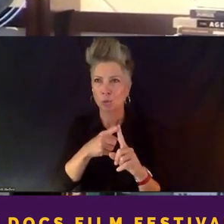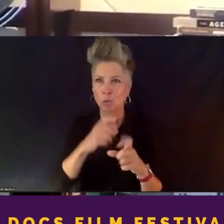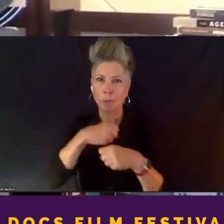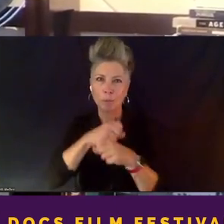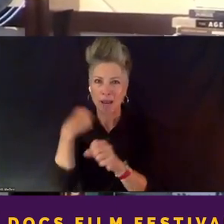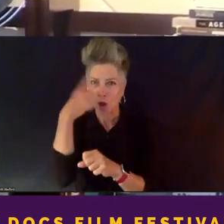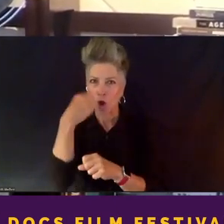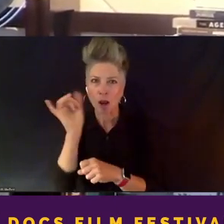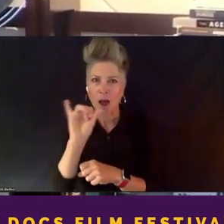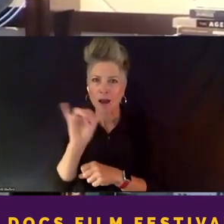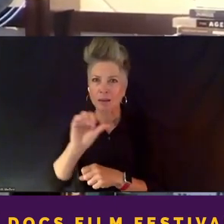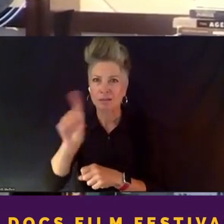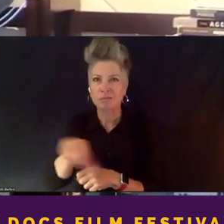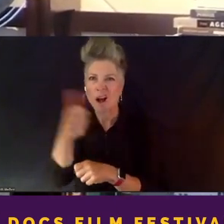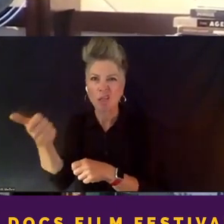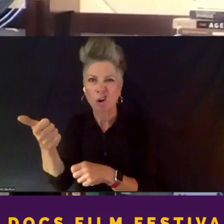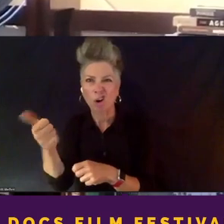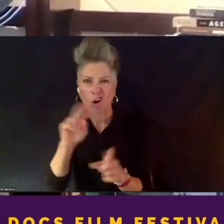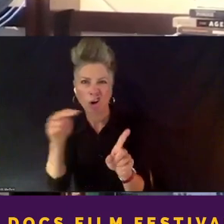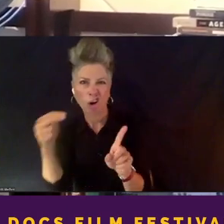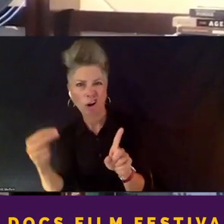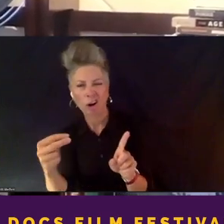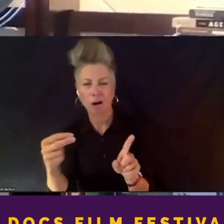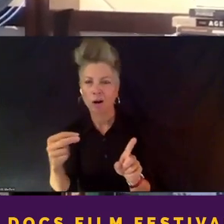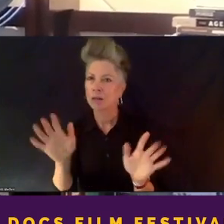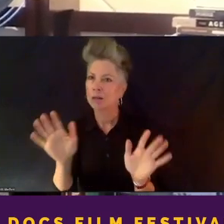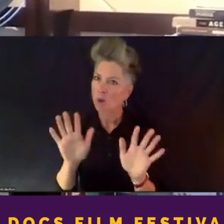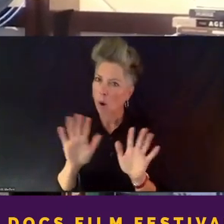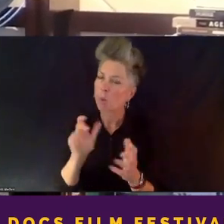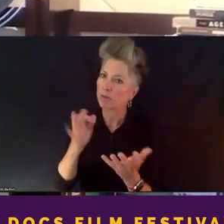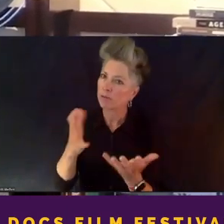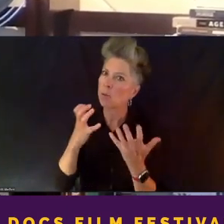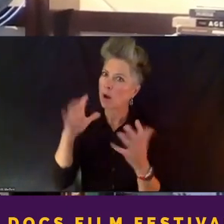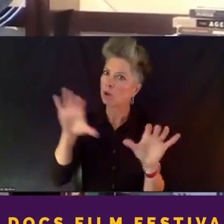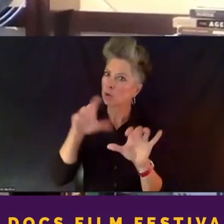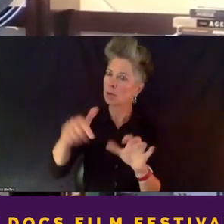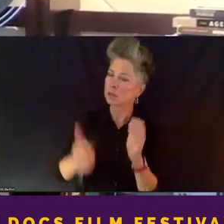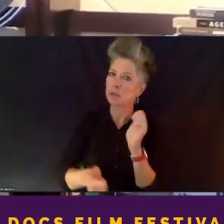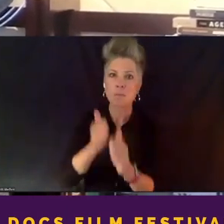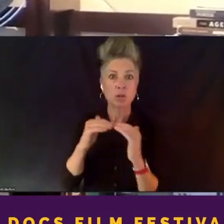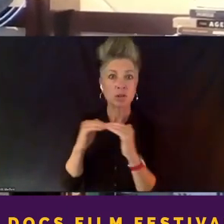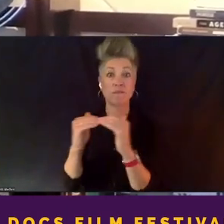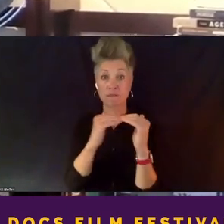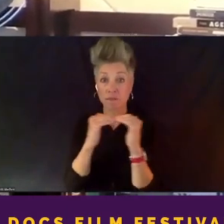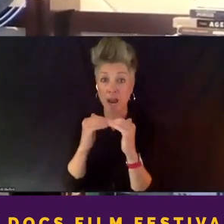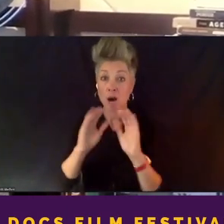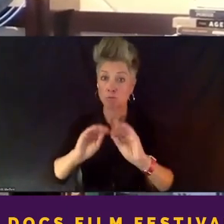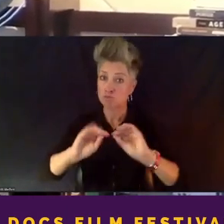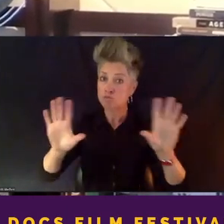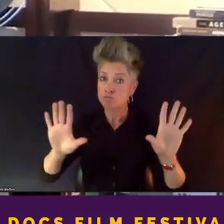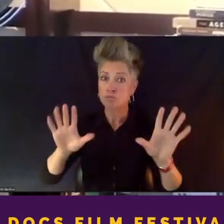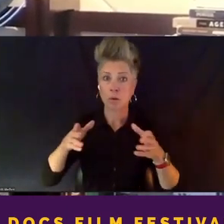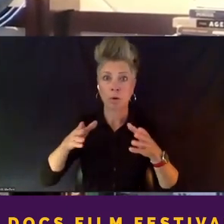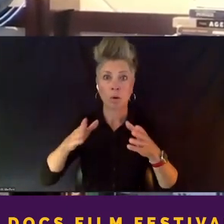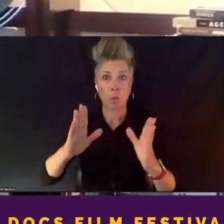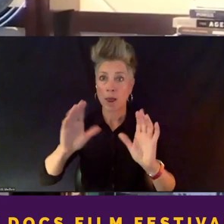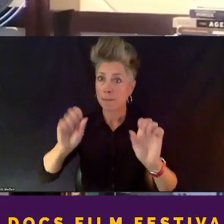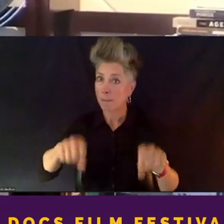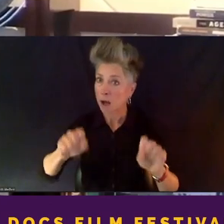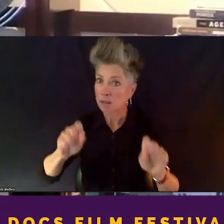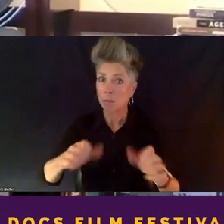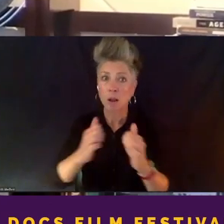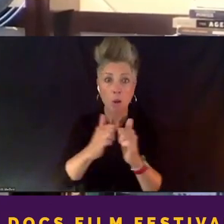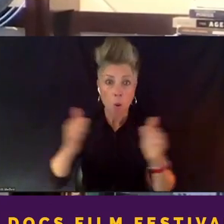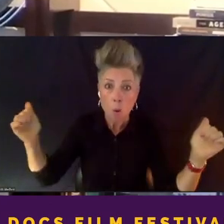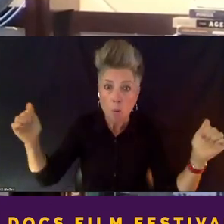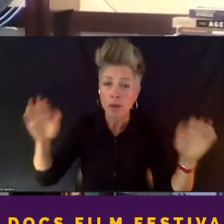so from the beginning, if you're saying, okay, we really want to do this in the most fair and transparent way possible. Um, you know, we want to make sure that we're conducting ourselves